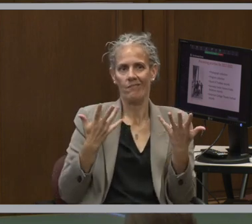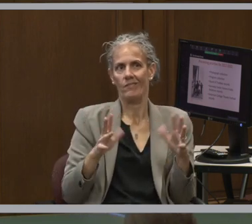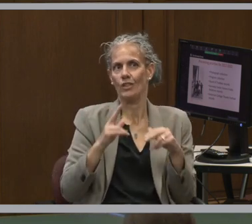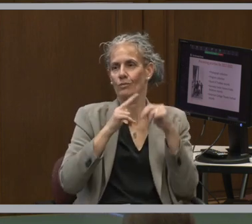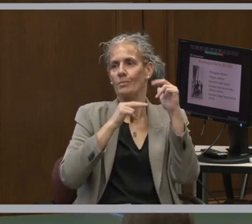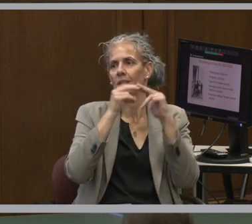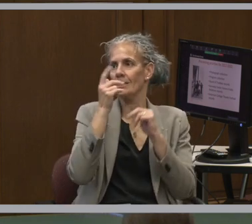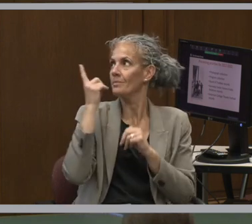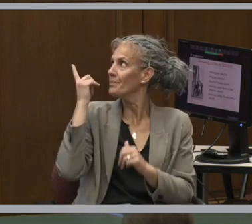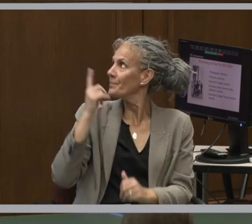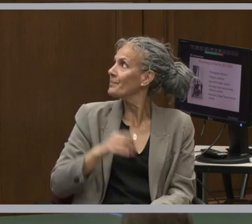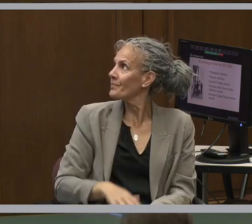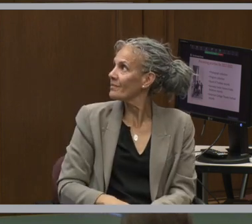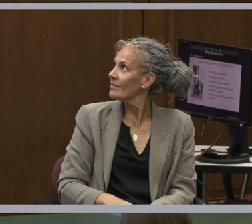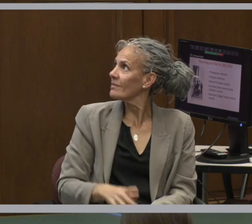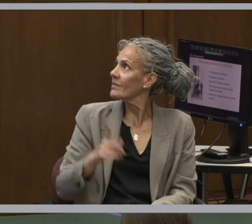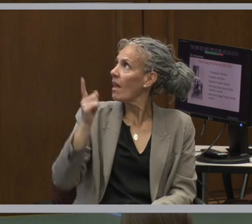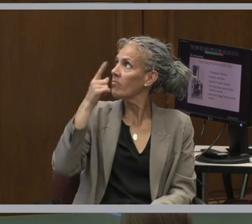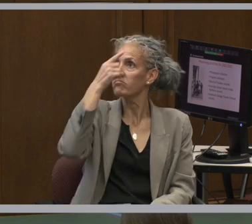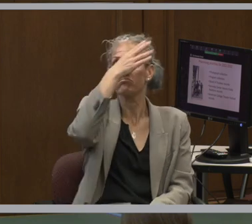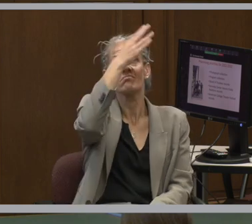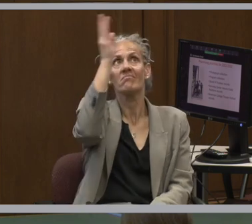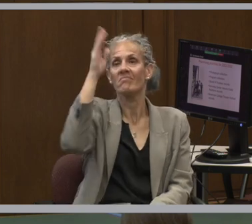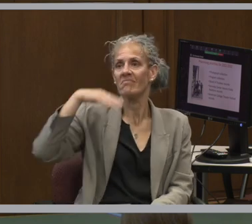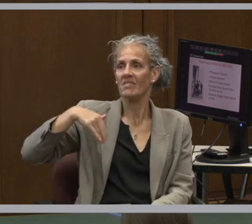You can see behind the roof isn't quite complete.